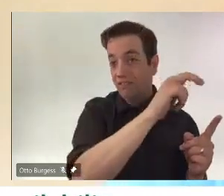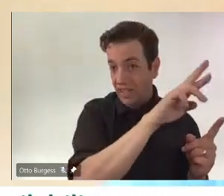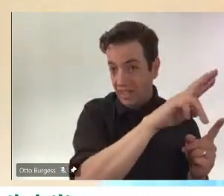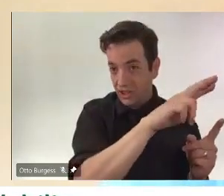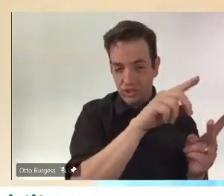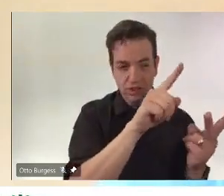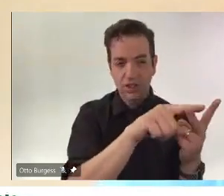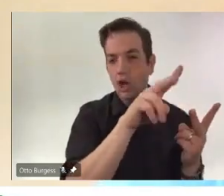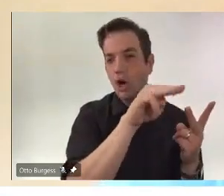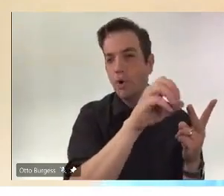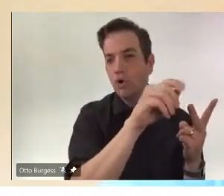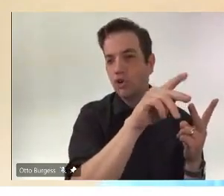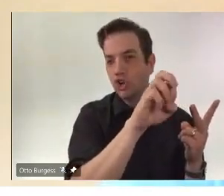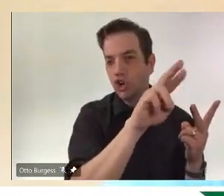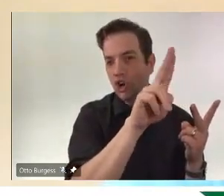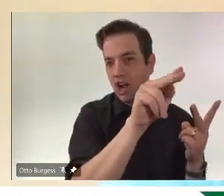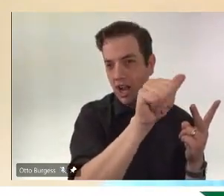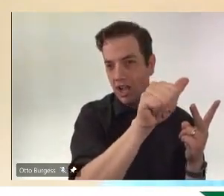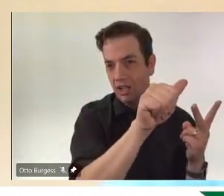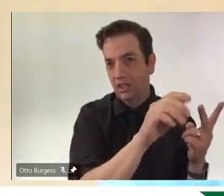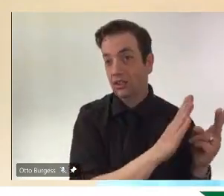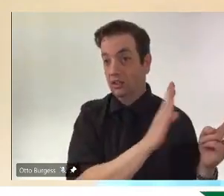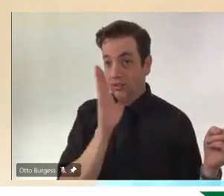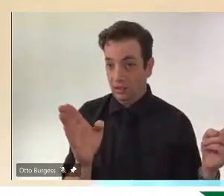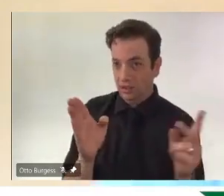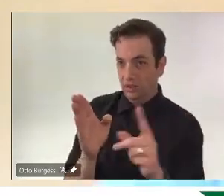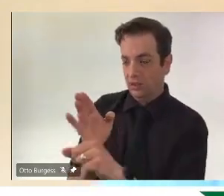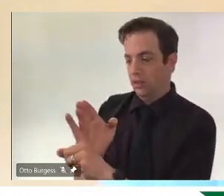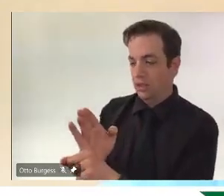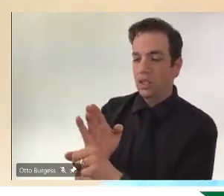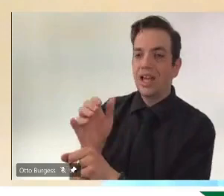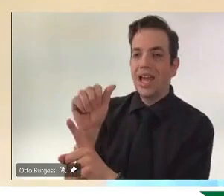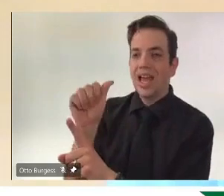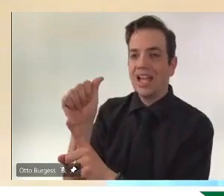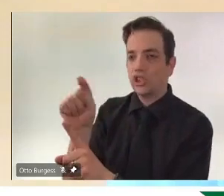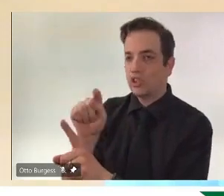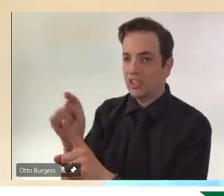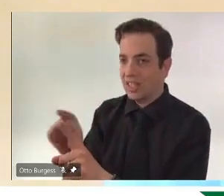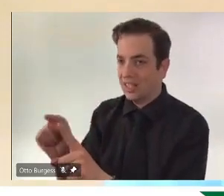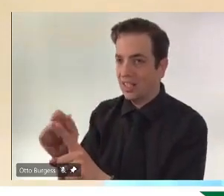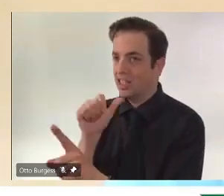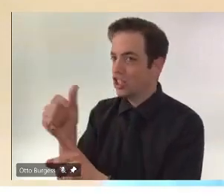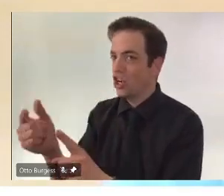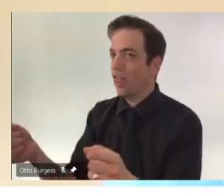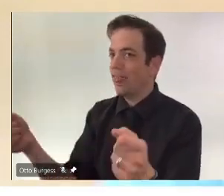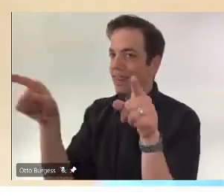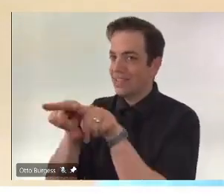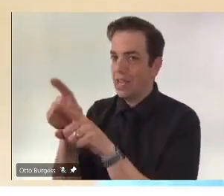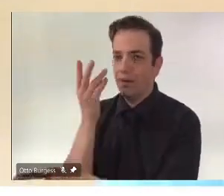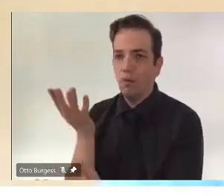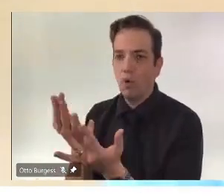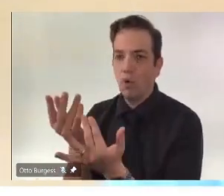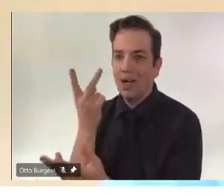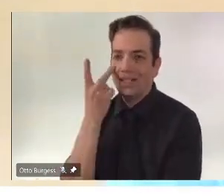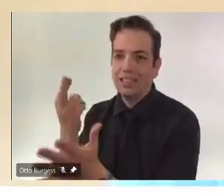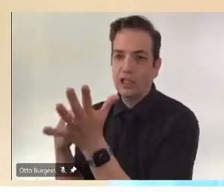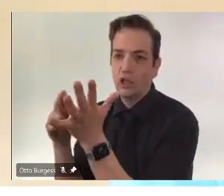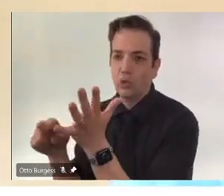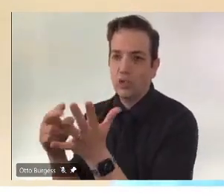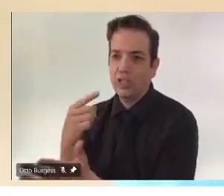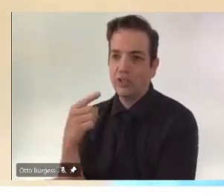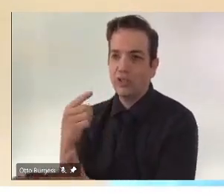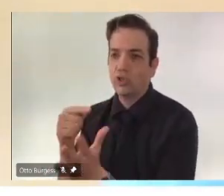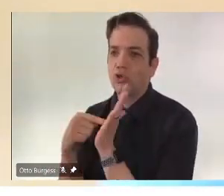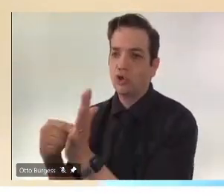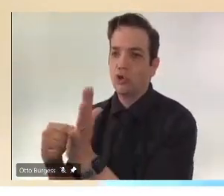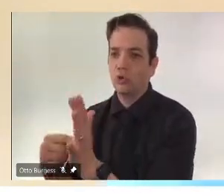study results to stay the same for AstraZeneca. Thank you. Thank you. And we'll go